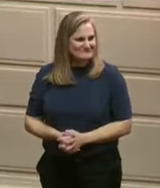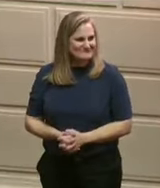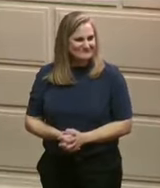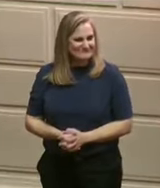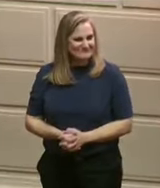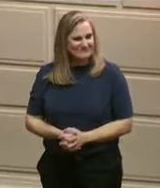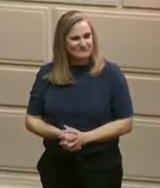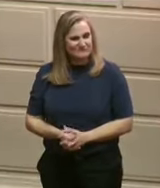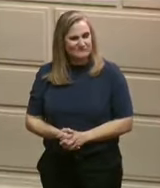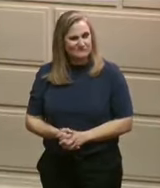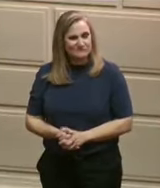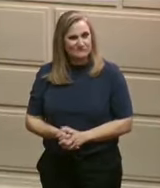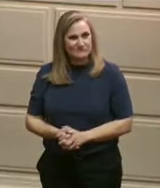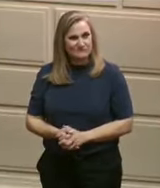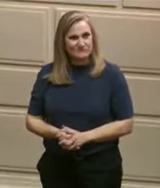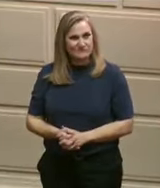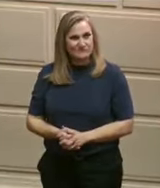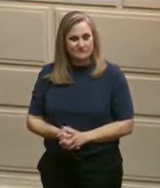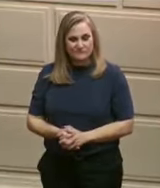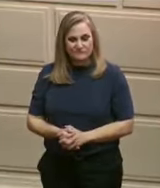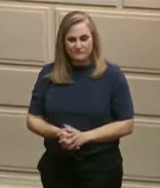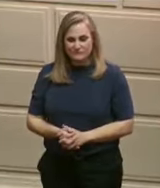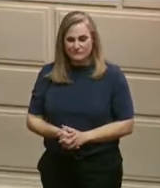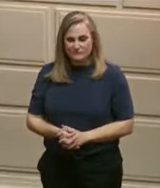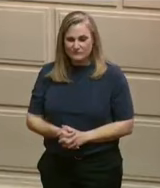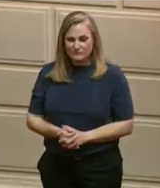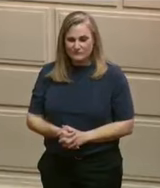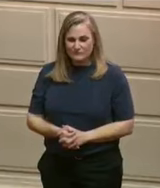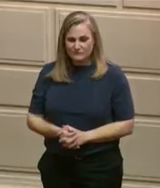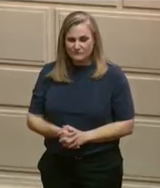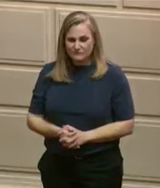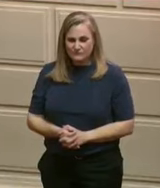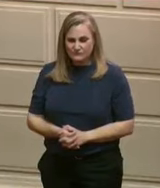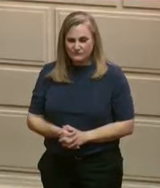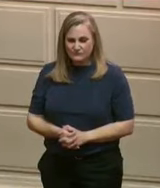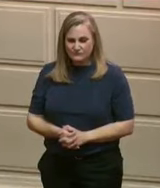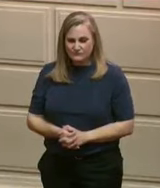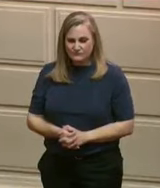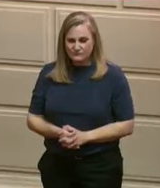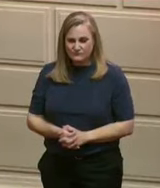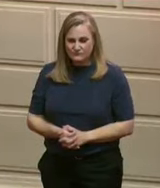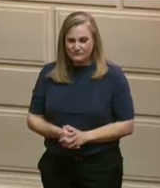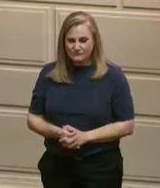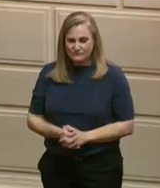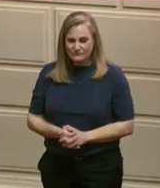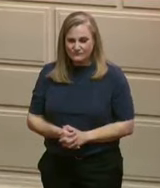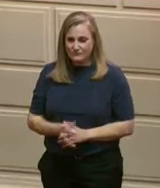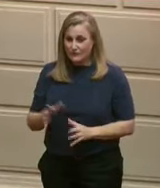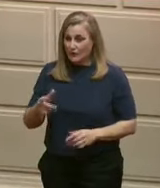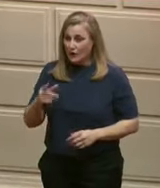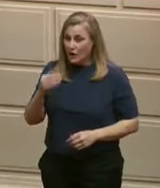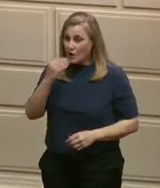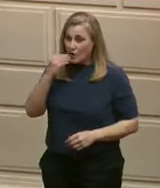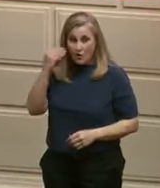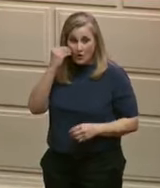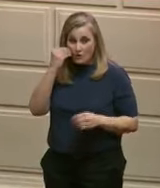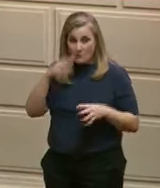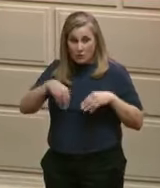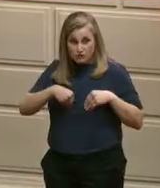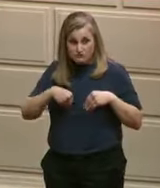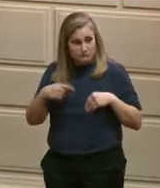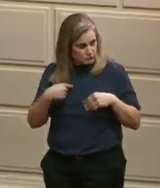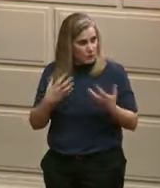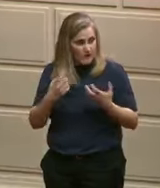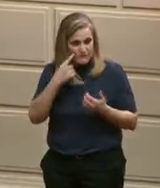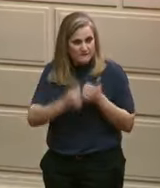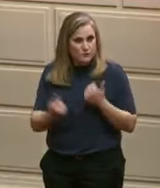Because we know that home ownership, for everyone in this room, is one of the